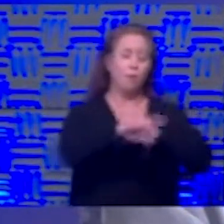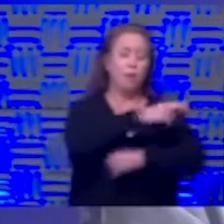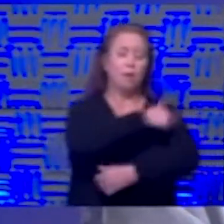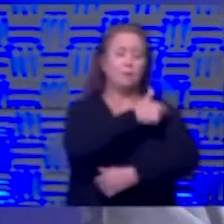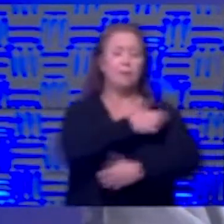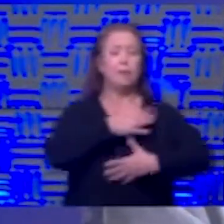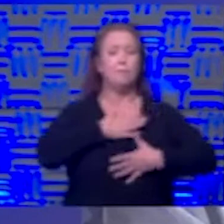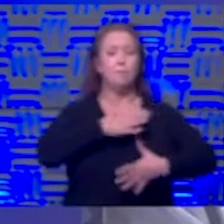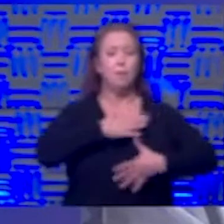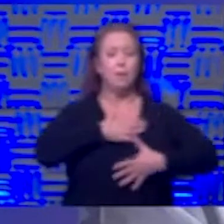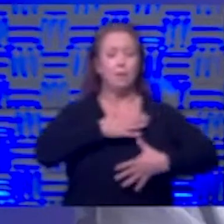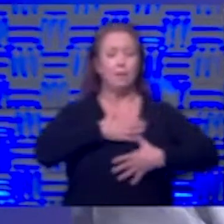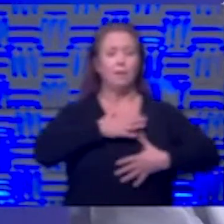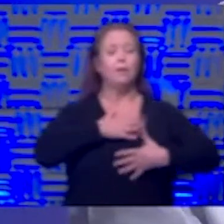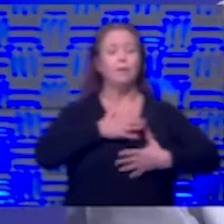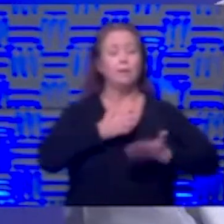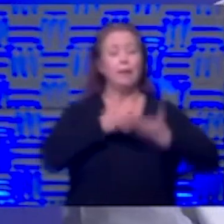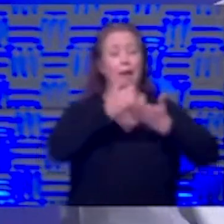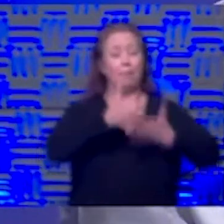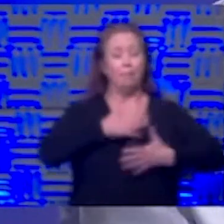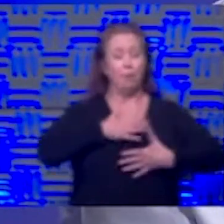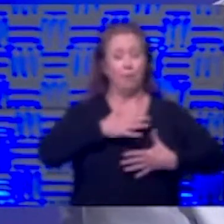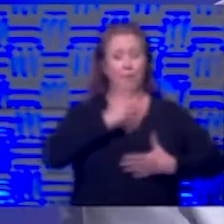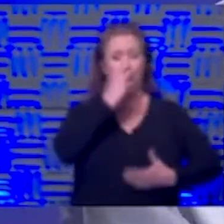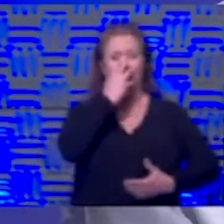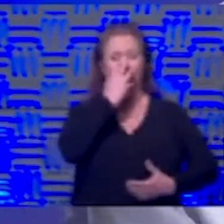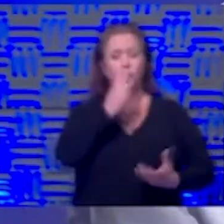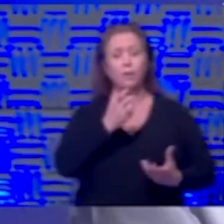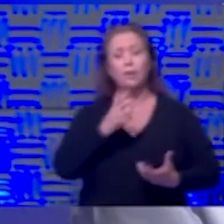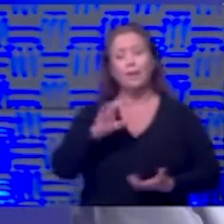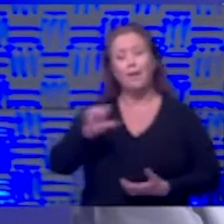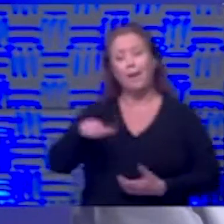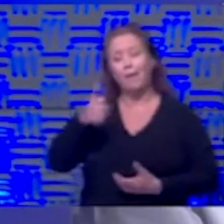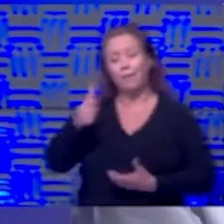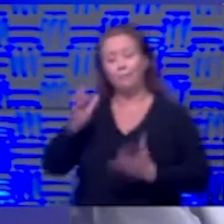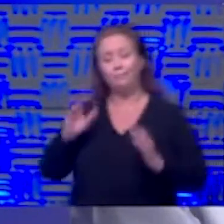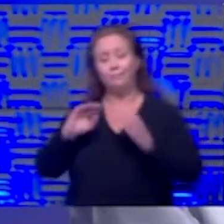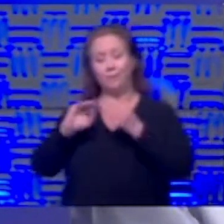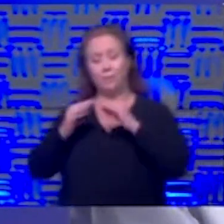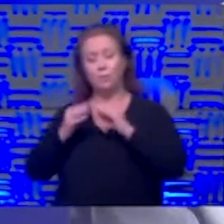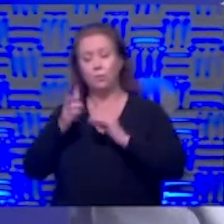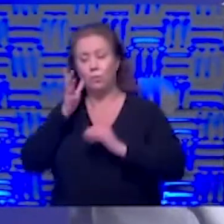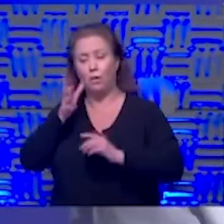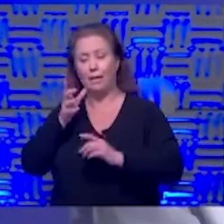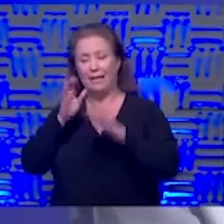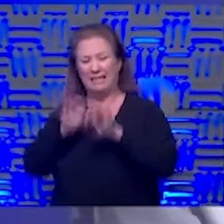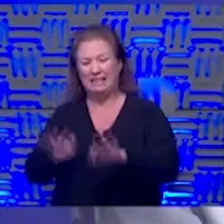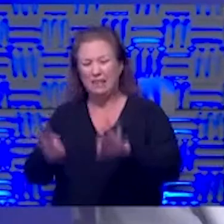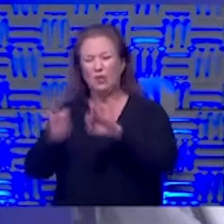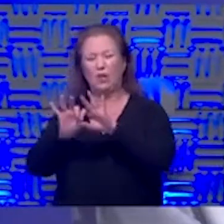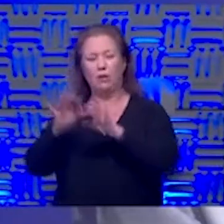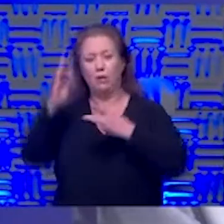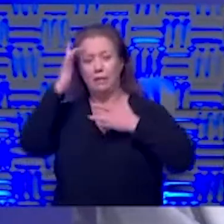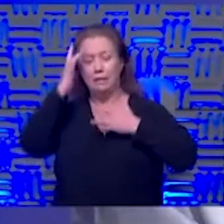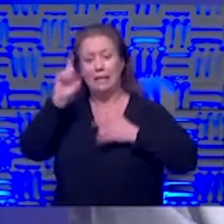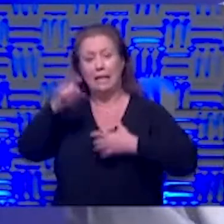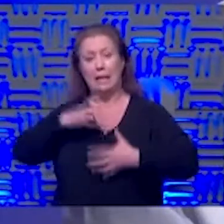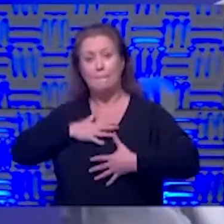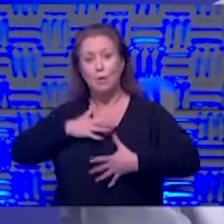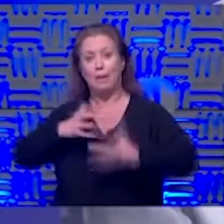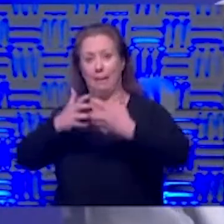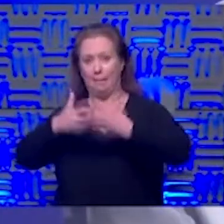oxygen to help them breathe that even smaller subset of population is going to get critical illness and need a ventilator